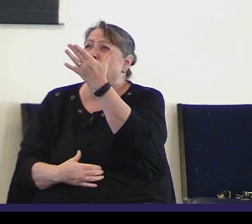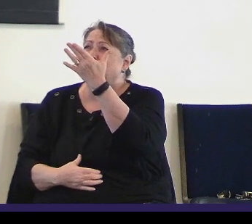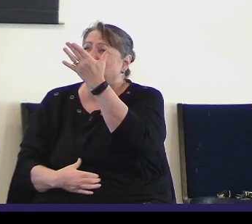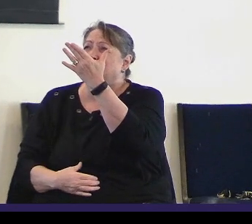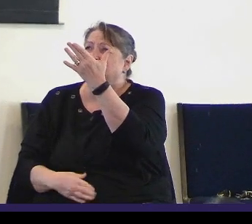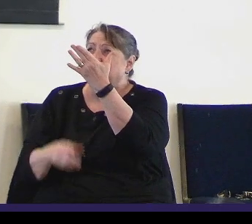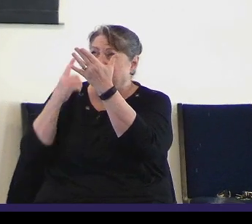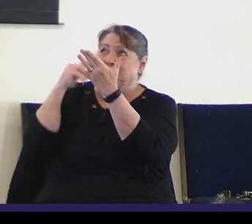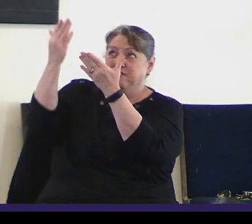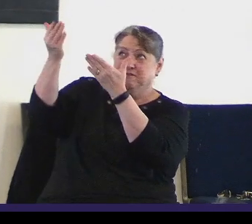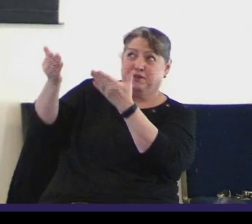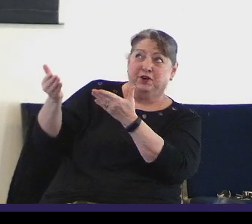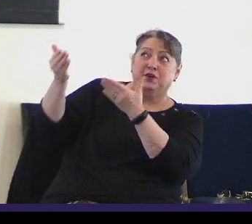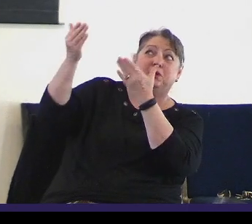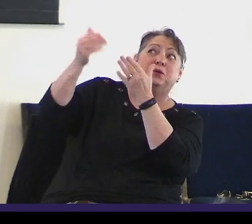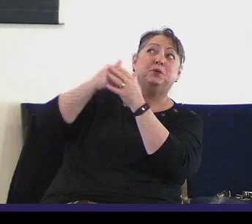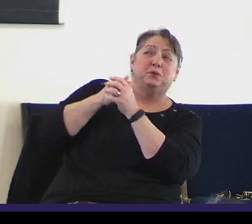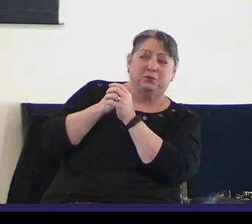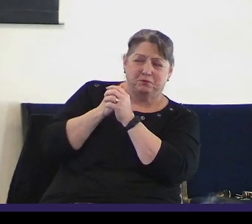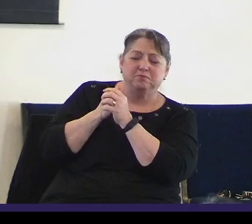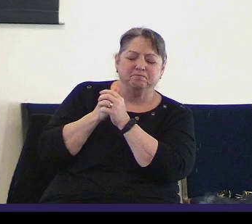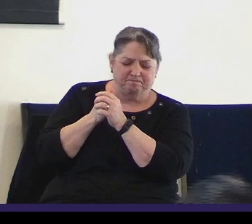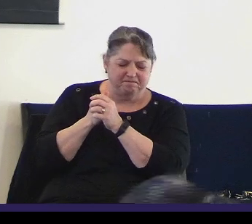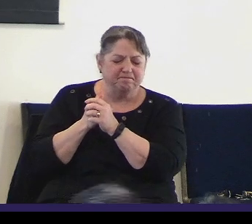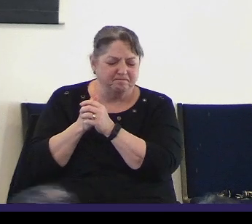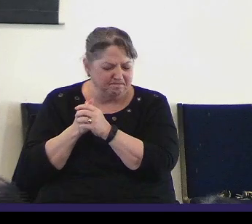yearning for you.